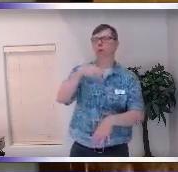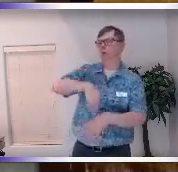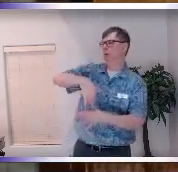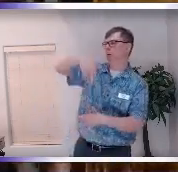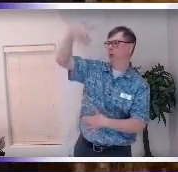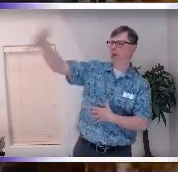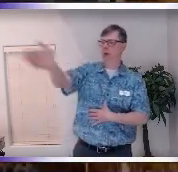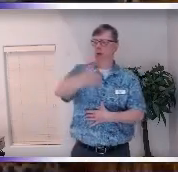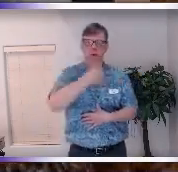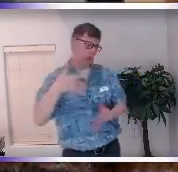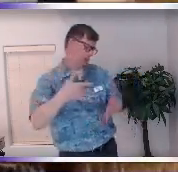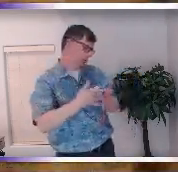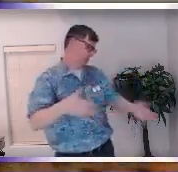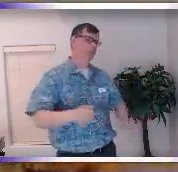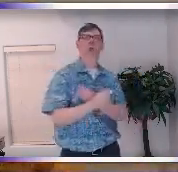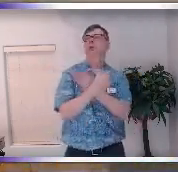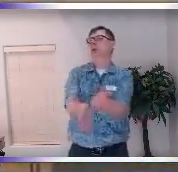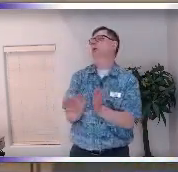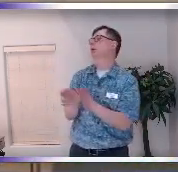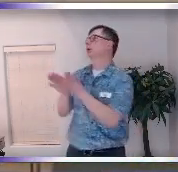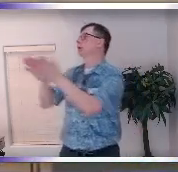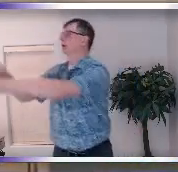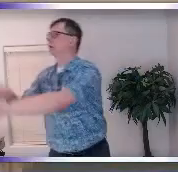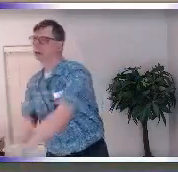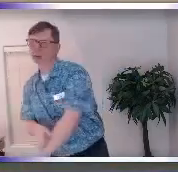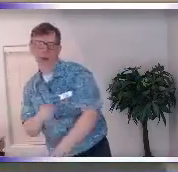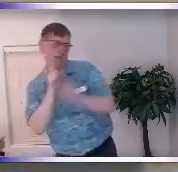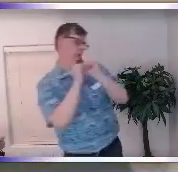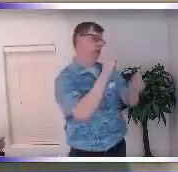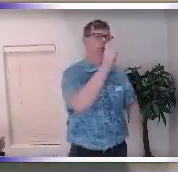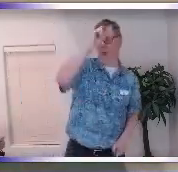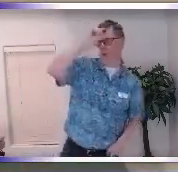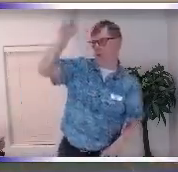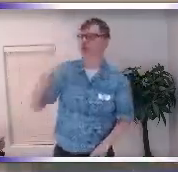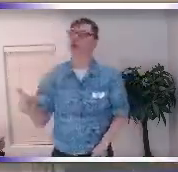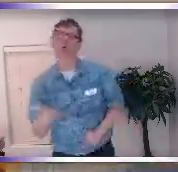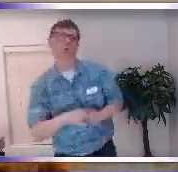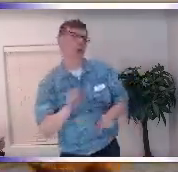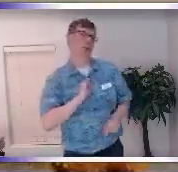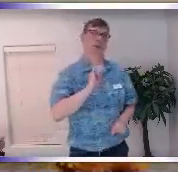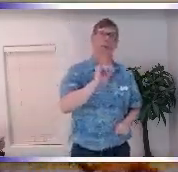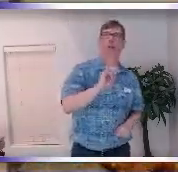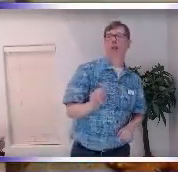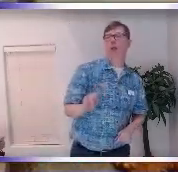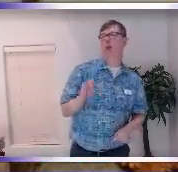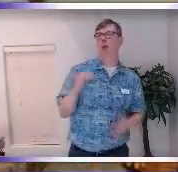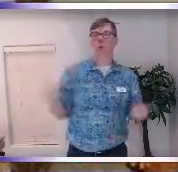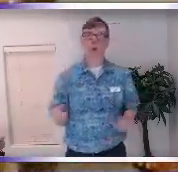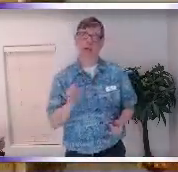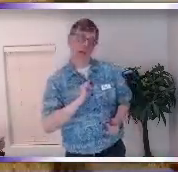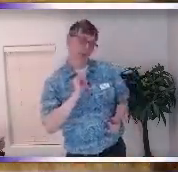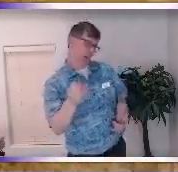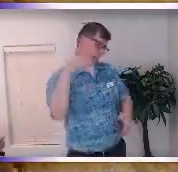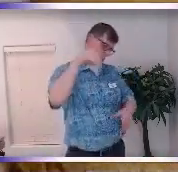that we start to let go and we get to ask the question who am I and what do I want and we get